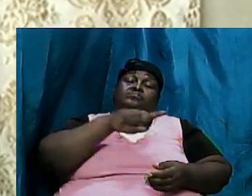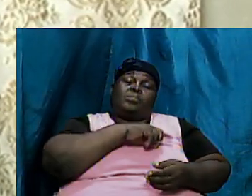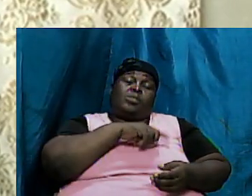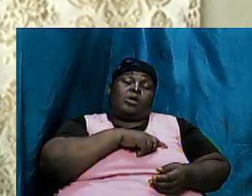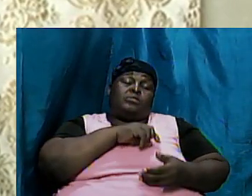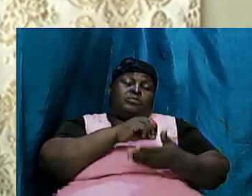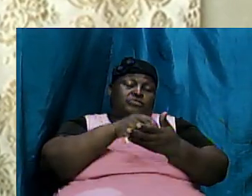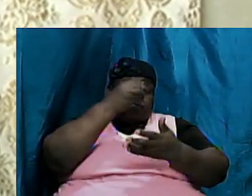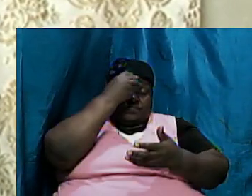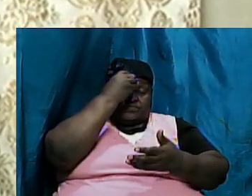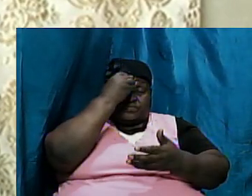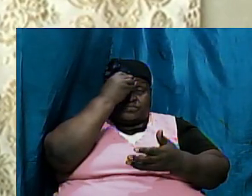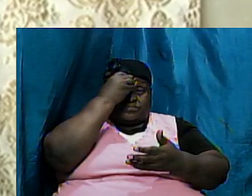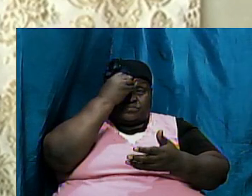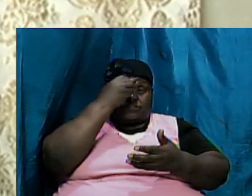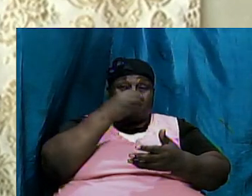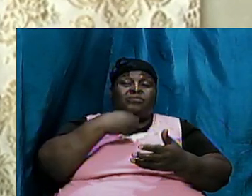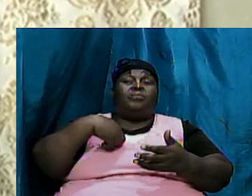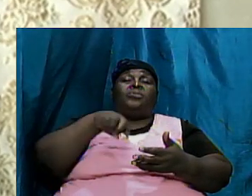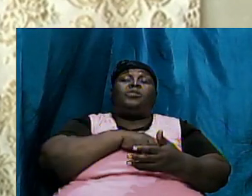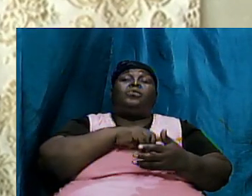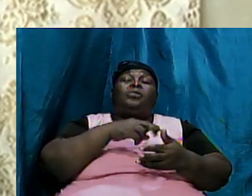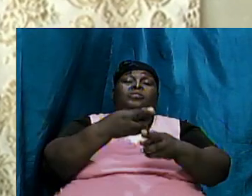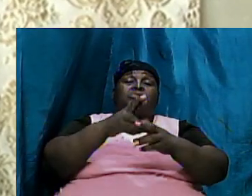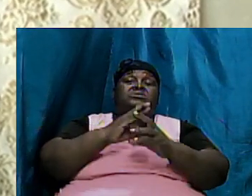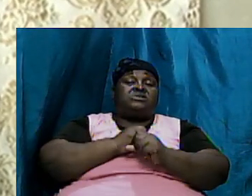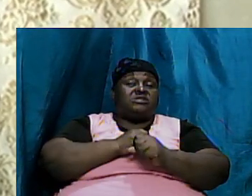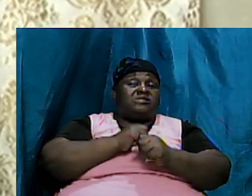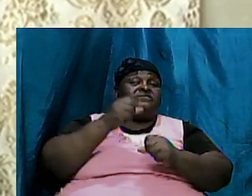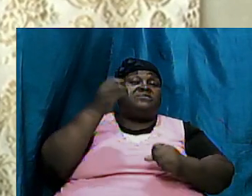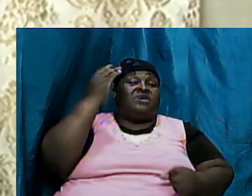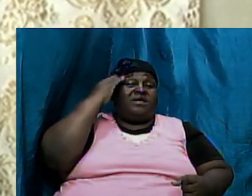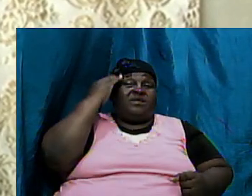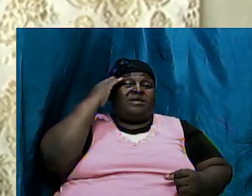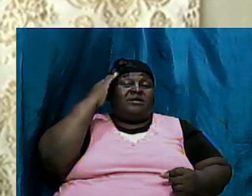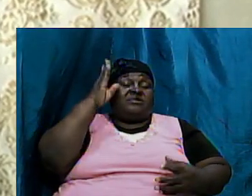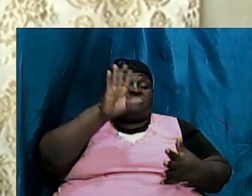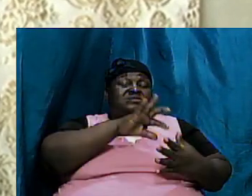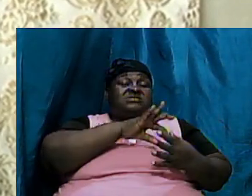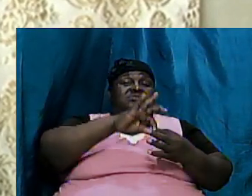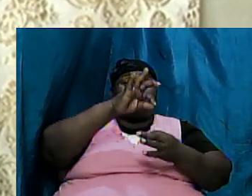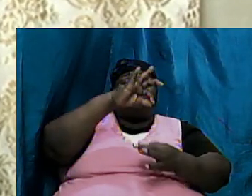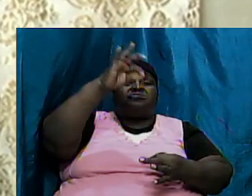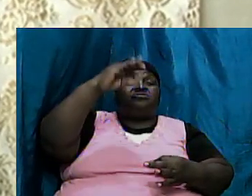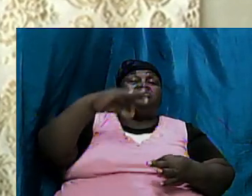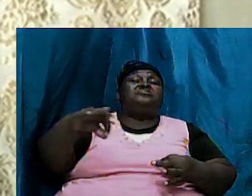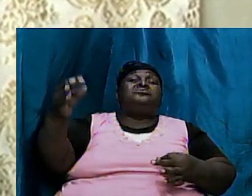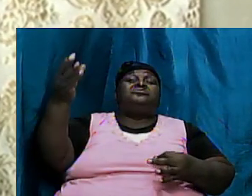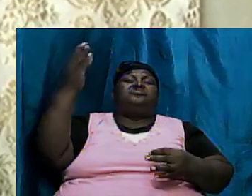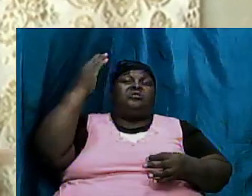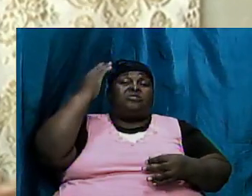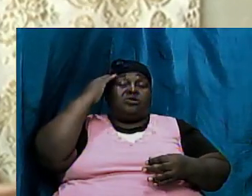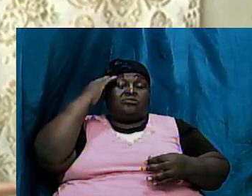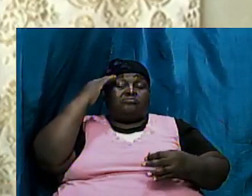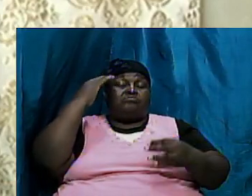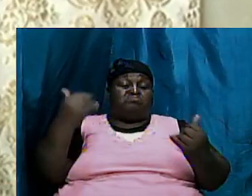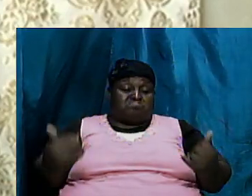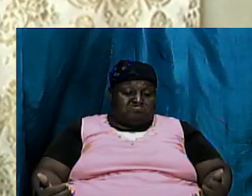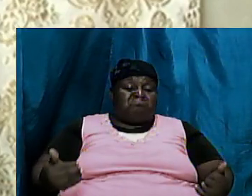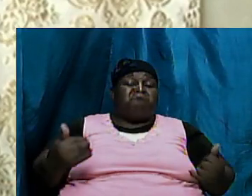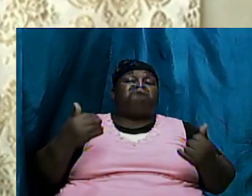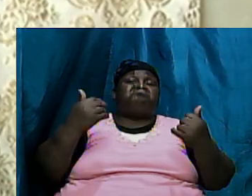learn we will gain knowledge and we will get spiritual insights for our today's living